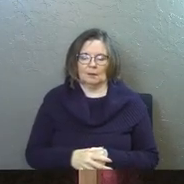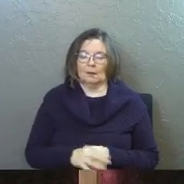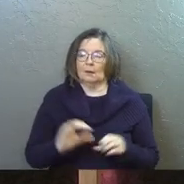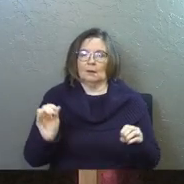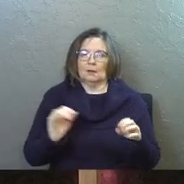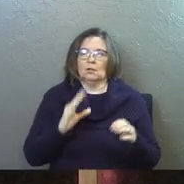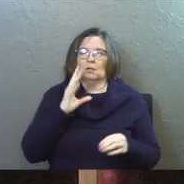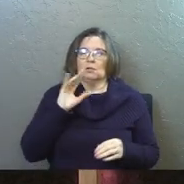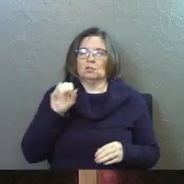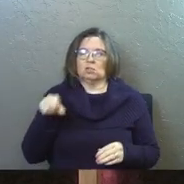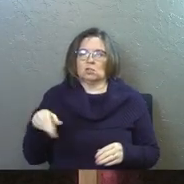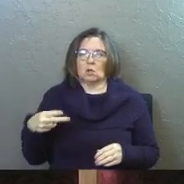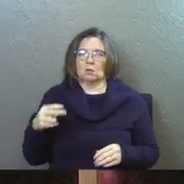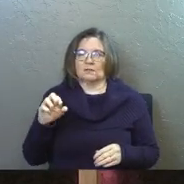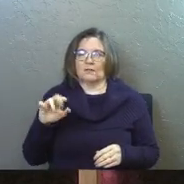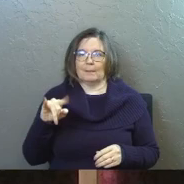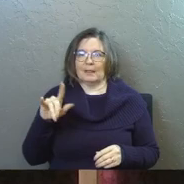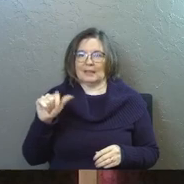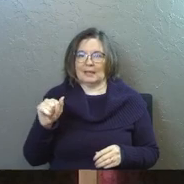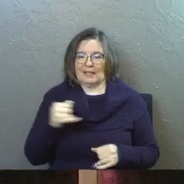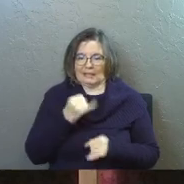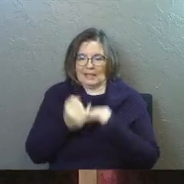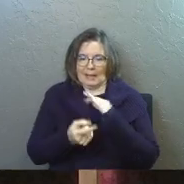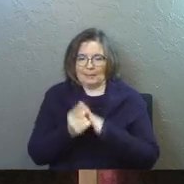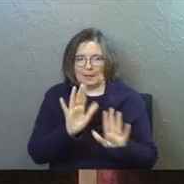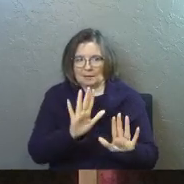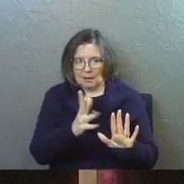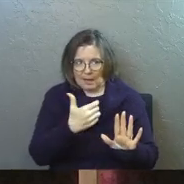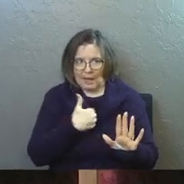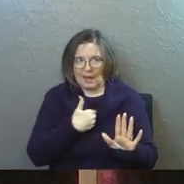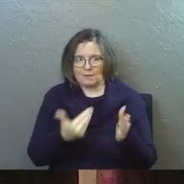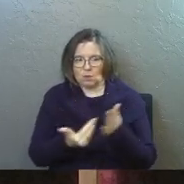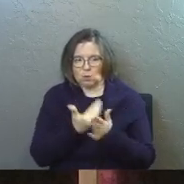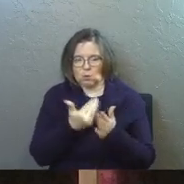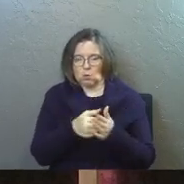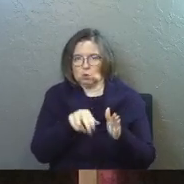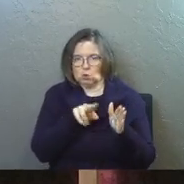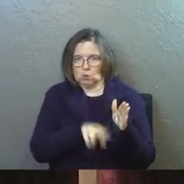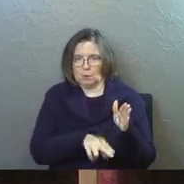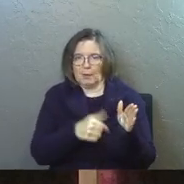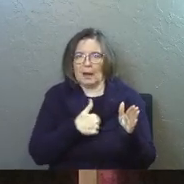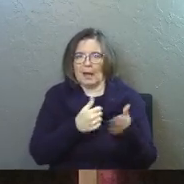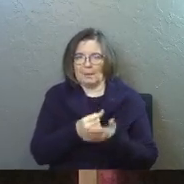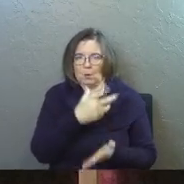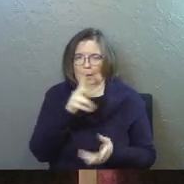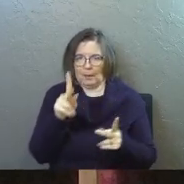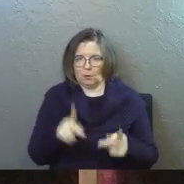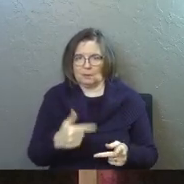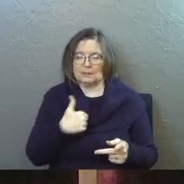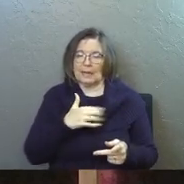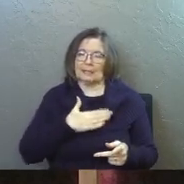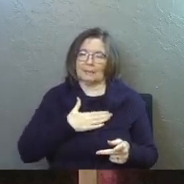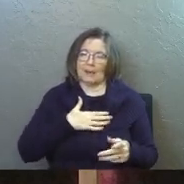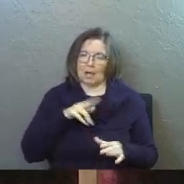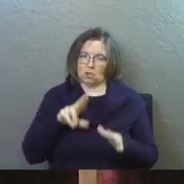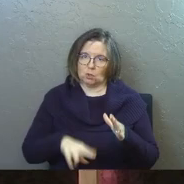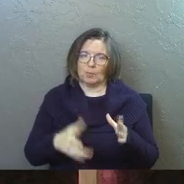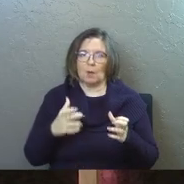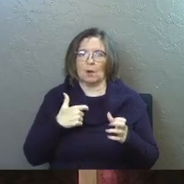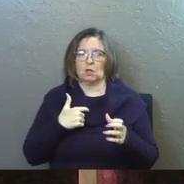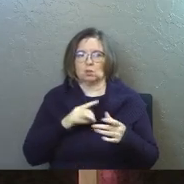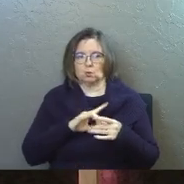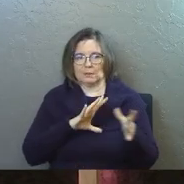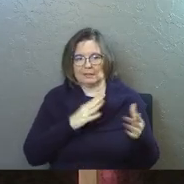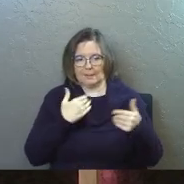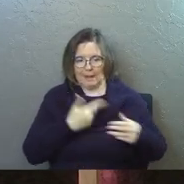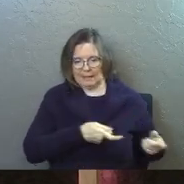But no, Joseph of Arimathea comes right at the last minute and says, I've got a brand new tomb and I'm a wealthy person and it's my tomb. And I want